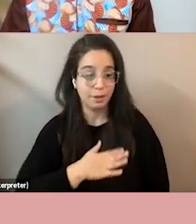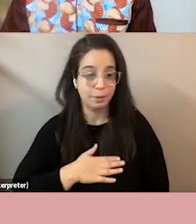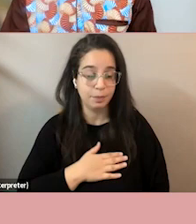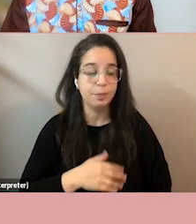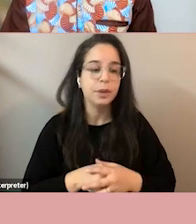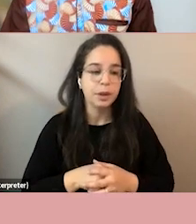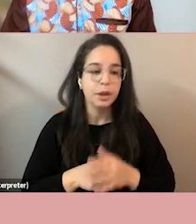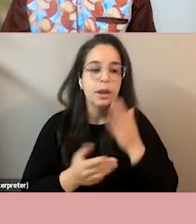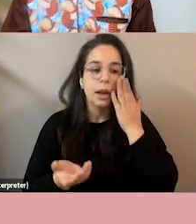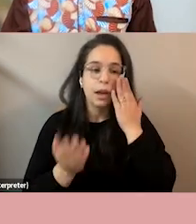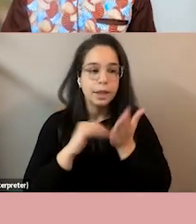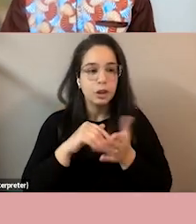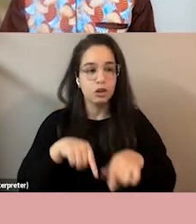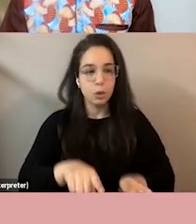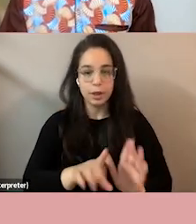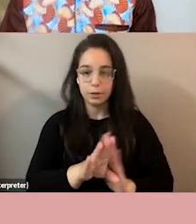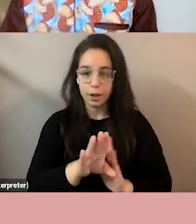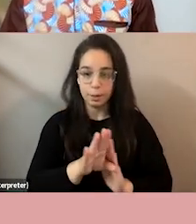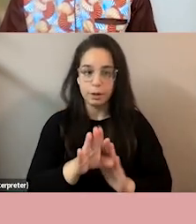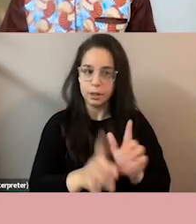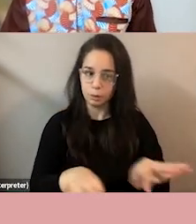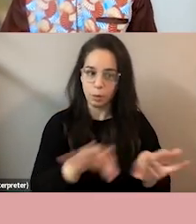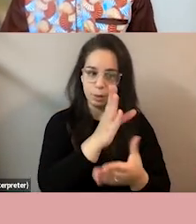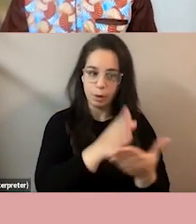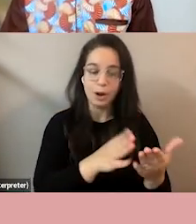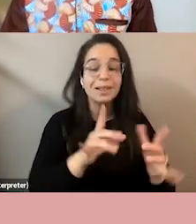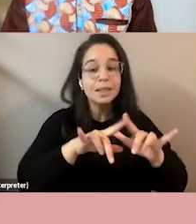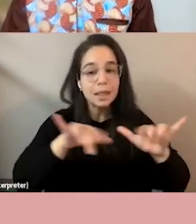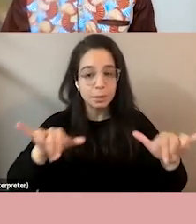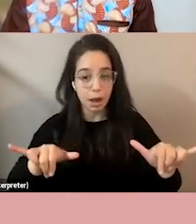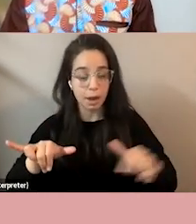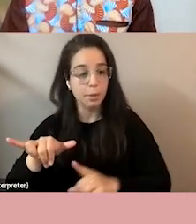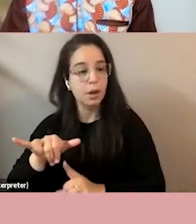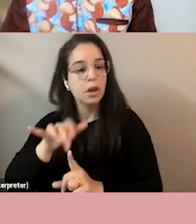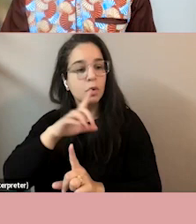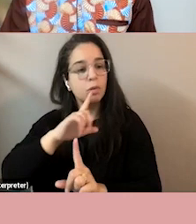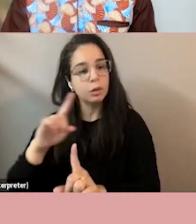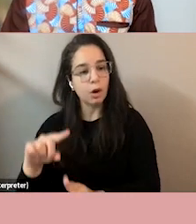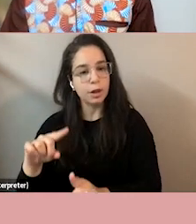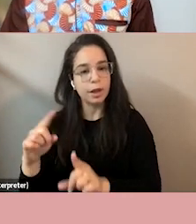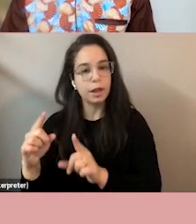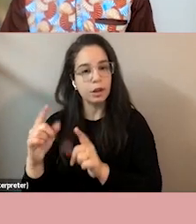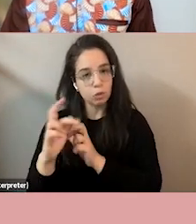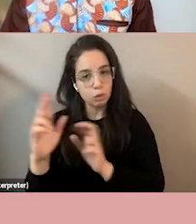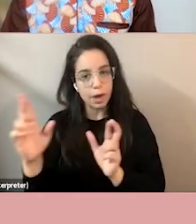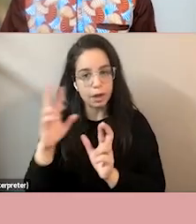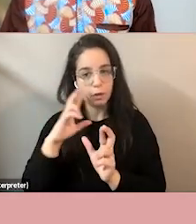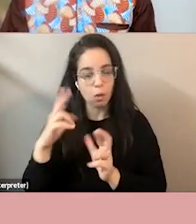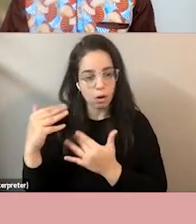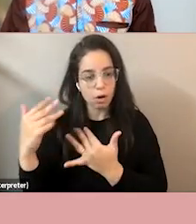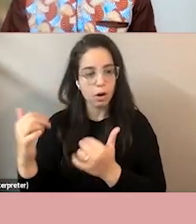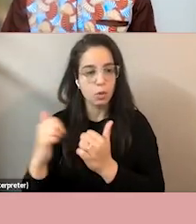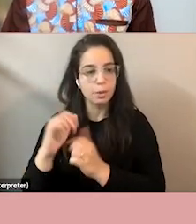plan which is major and simultaneously uh we are also responding or gearing up to respond to the